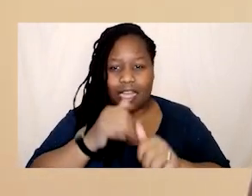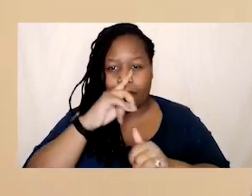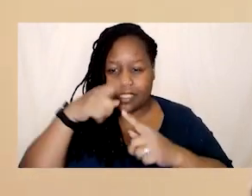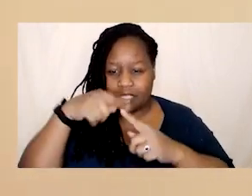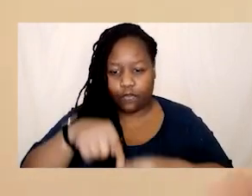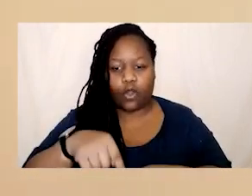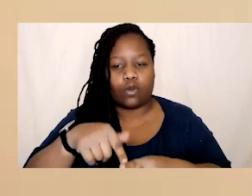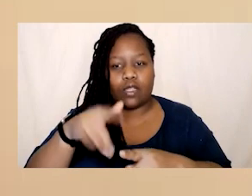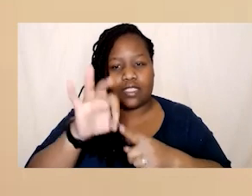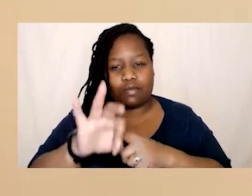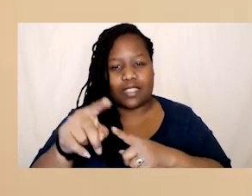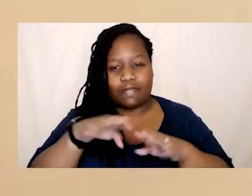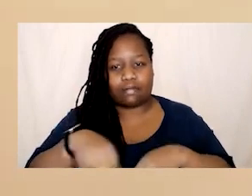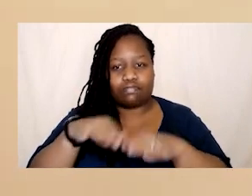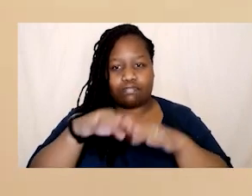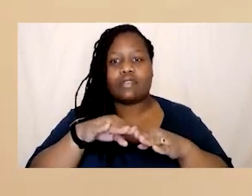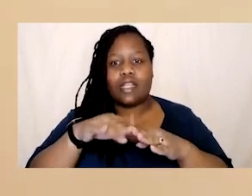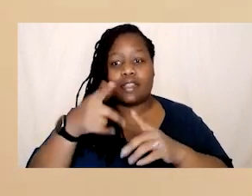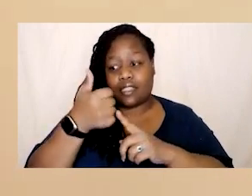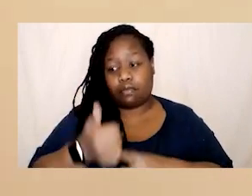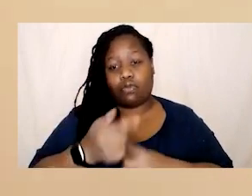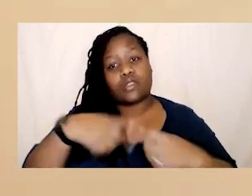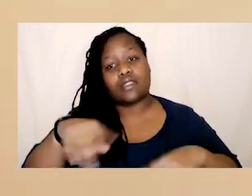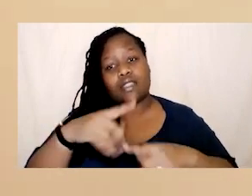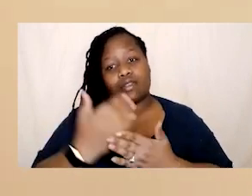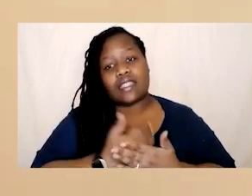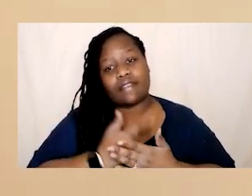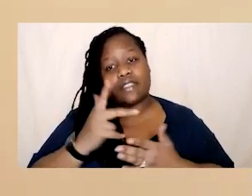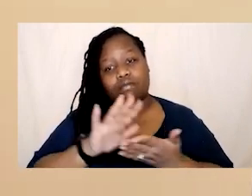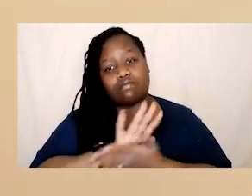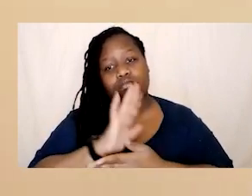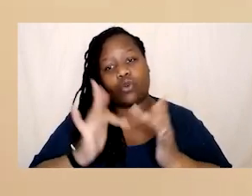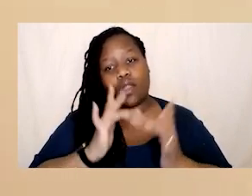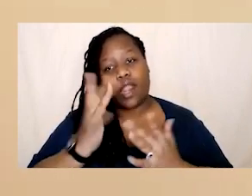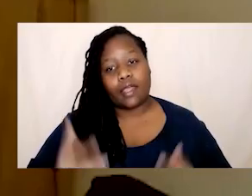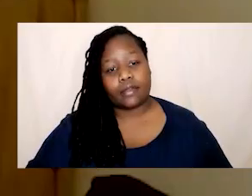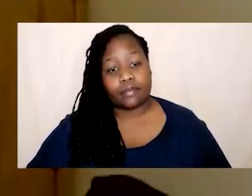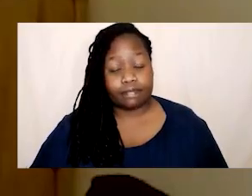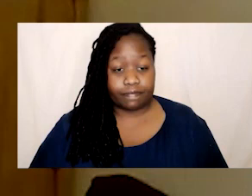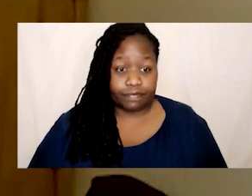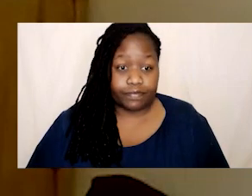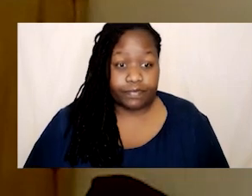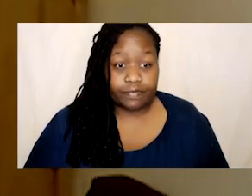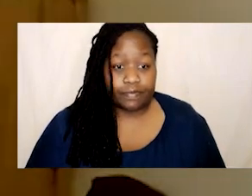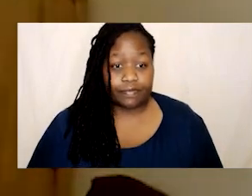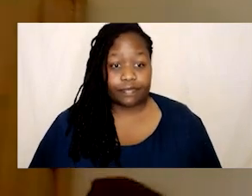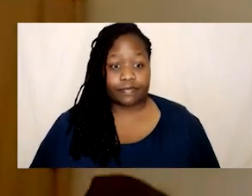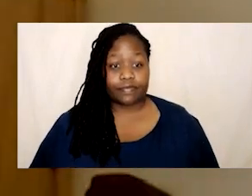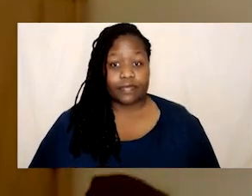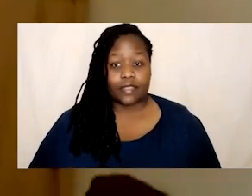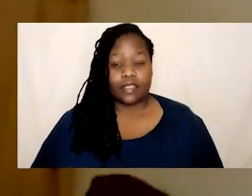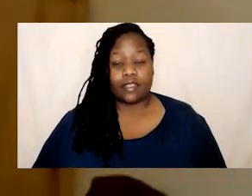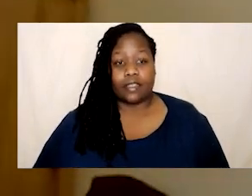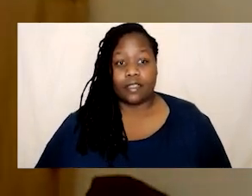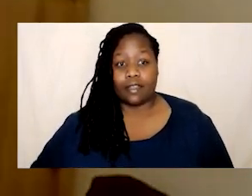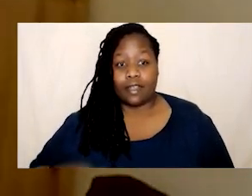to a standard that that actually supports our safety and joy online I think you've touched on something that we talk about a lot